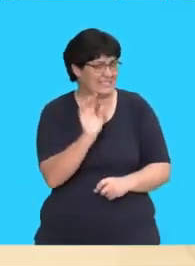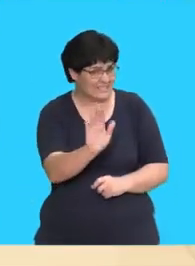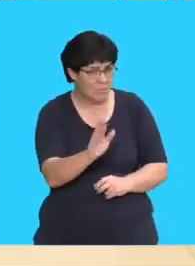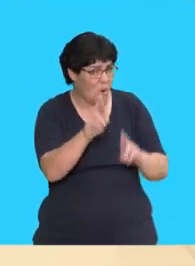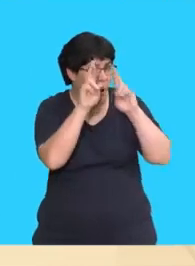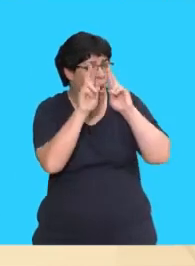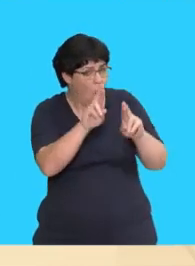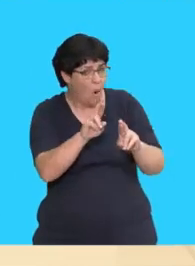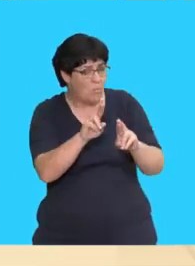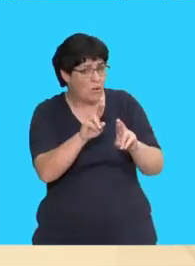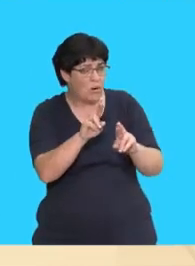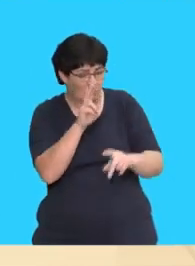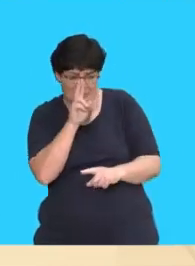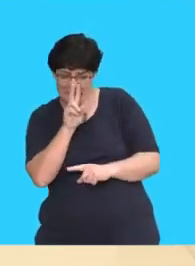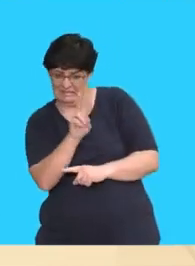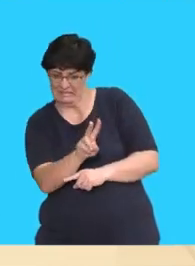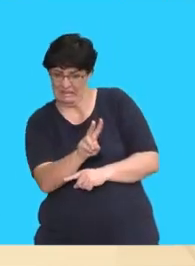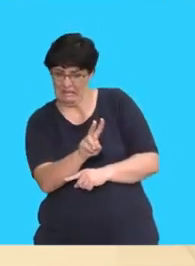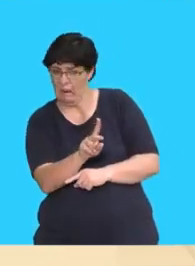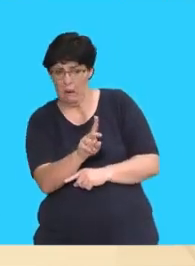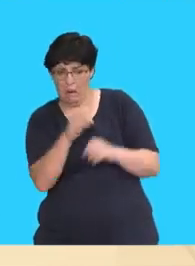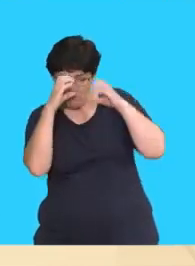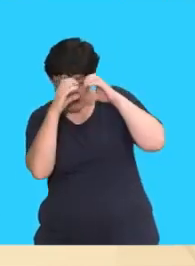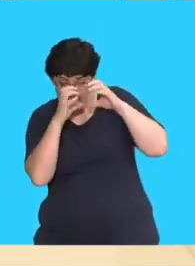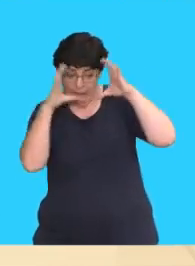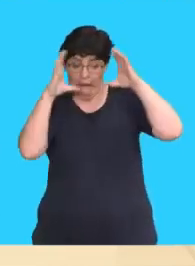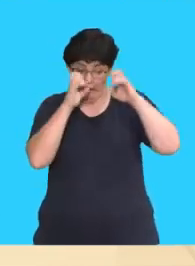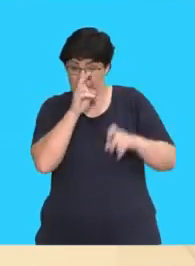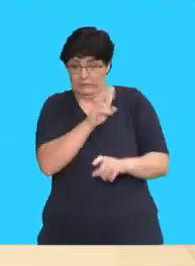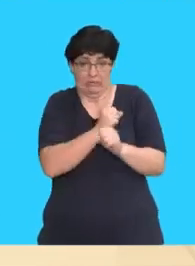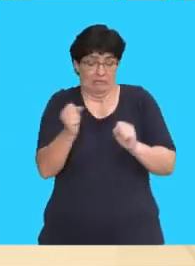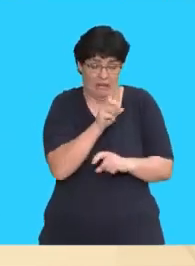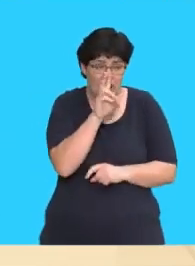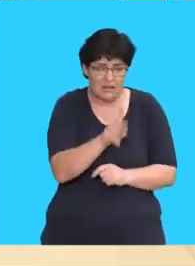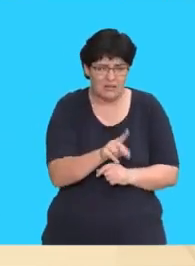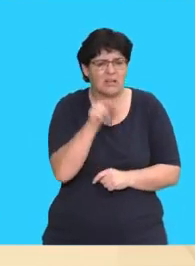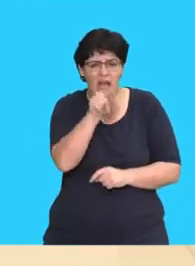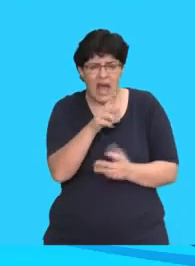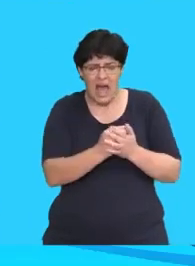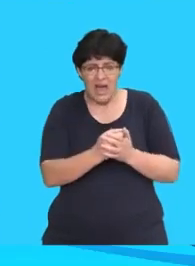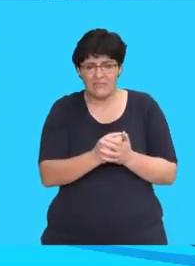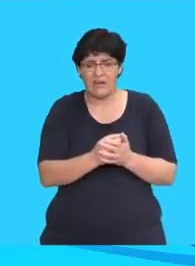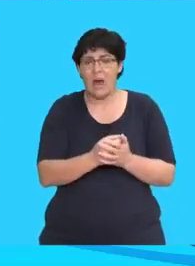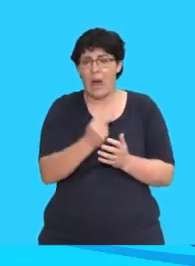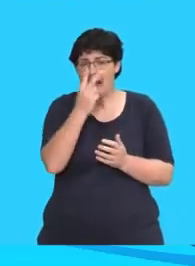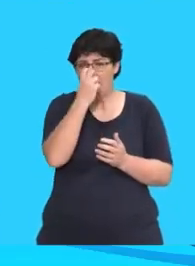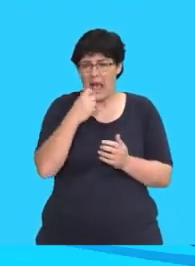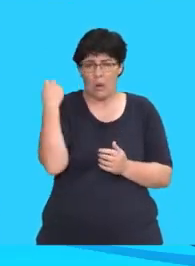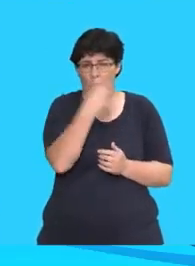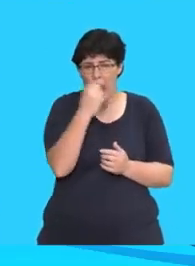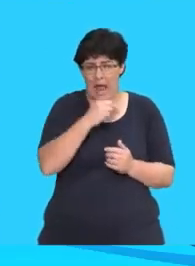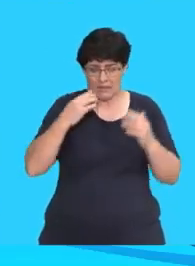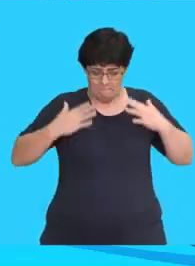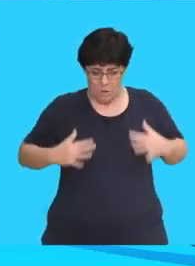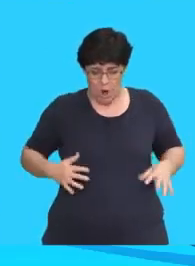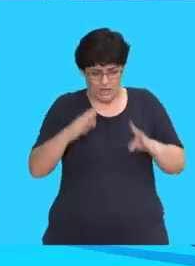one, and I hope you never get to see one through your goggles. This creature has black and white stripes